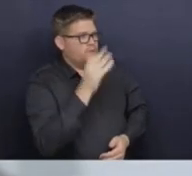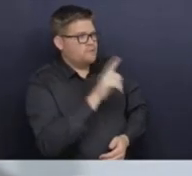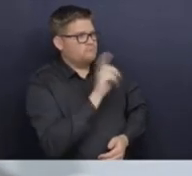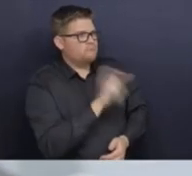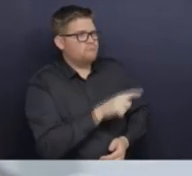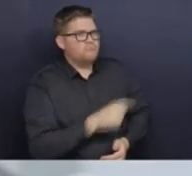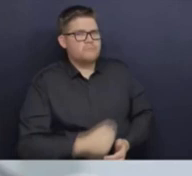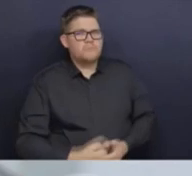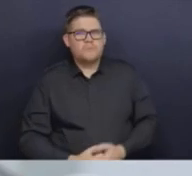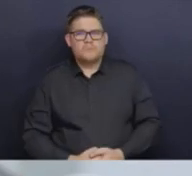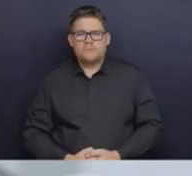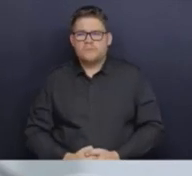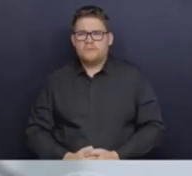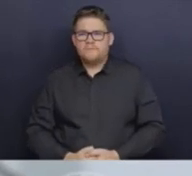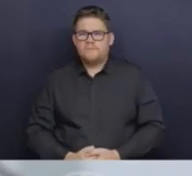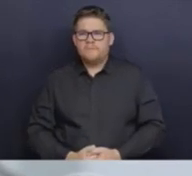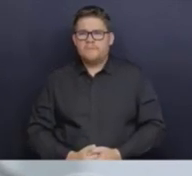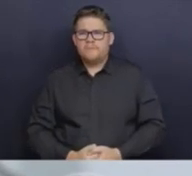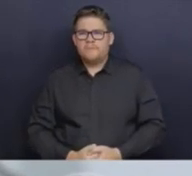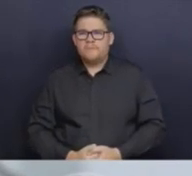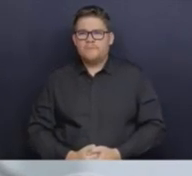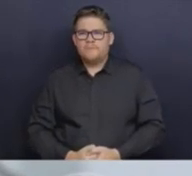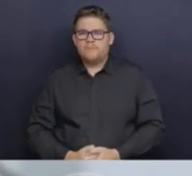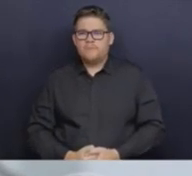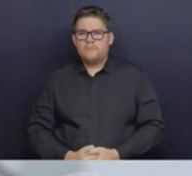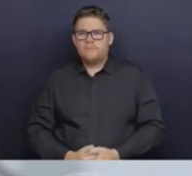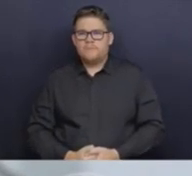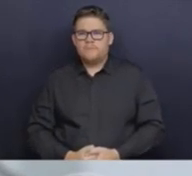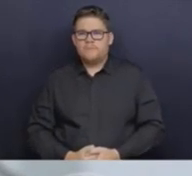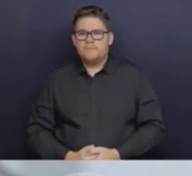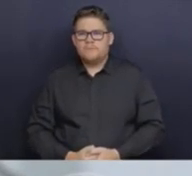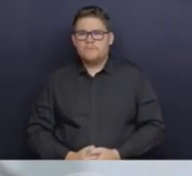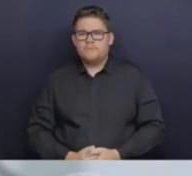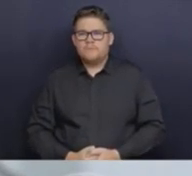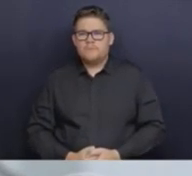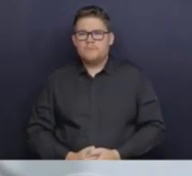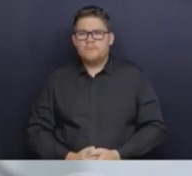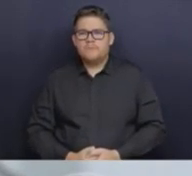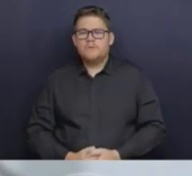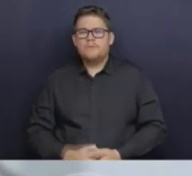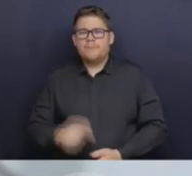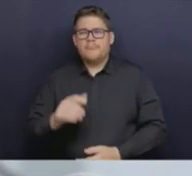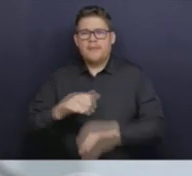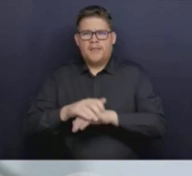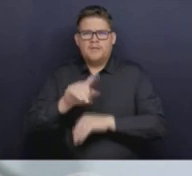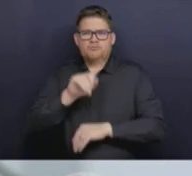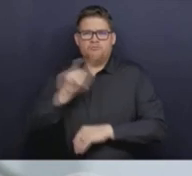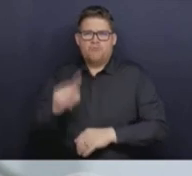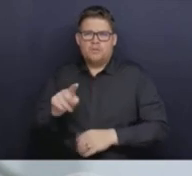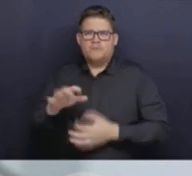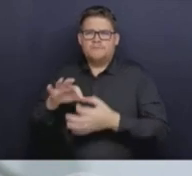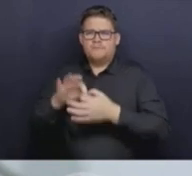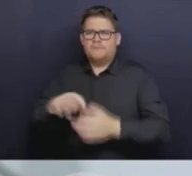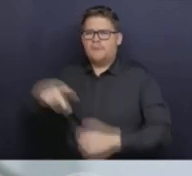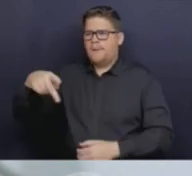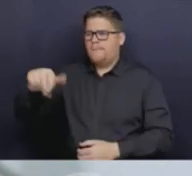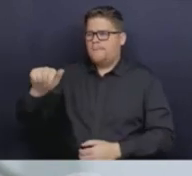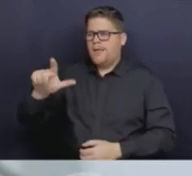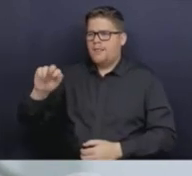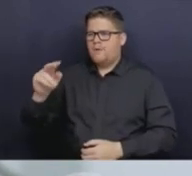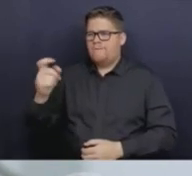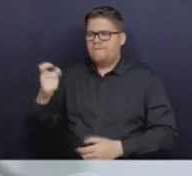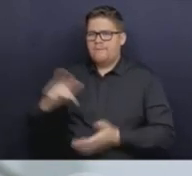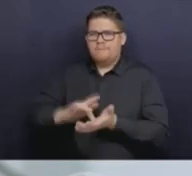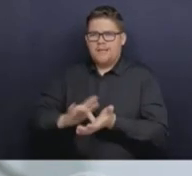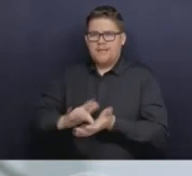Thank you for taking my question. And the first one will be about the Paxlovid drug. I'd like to know